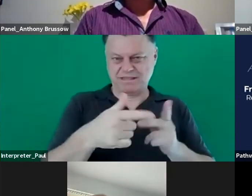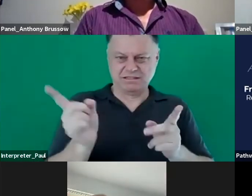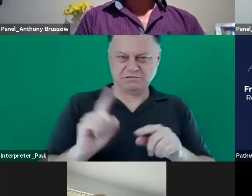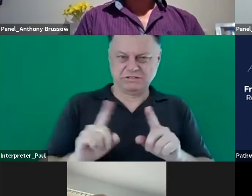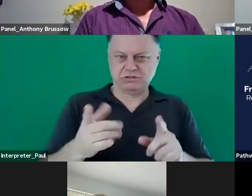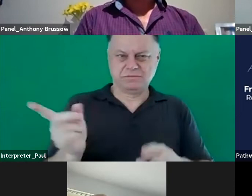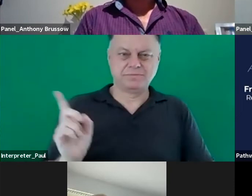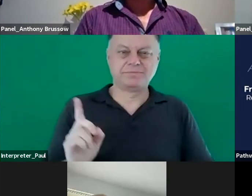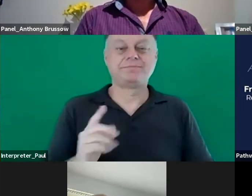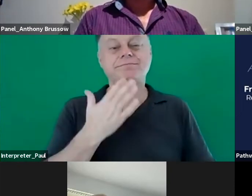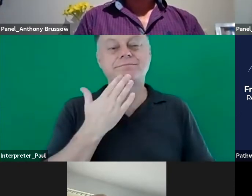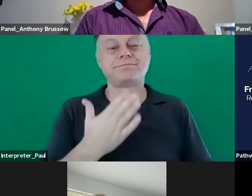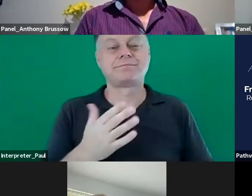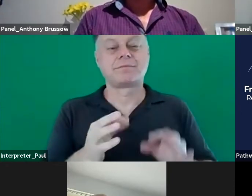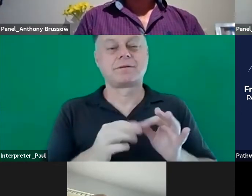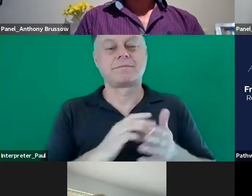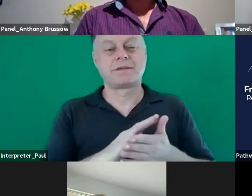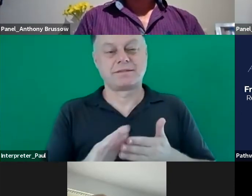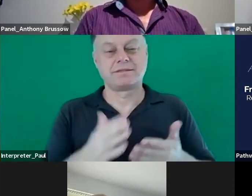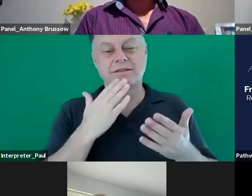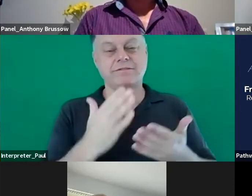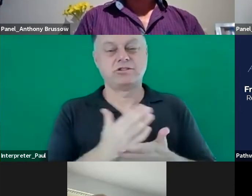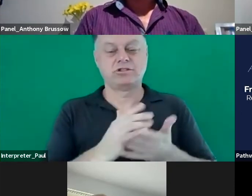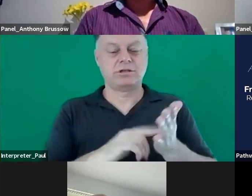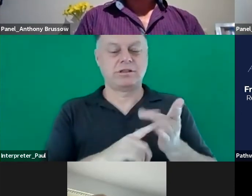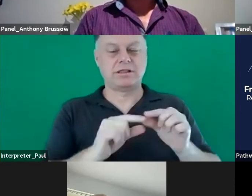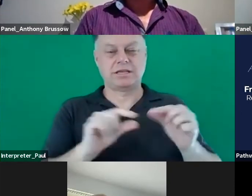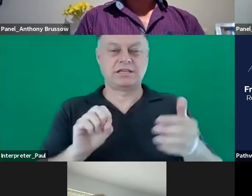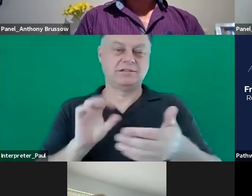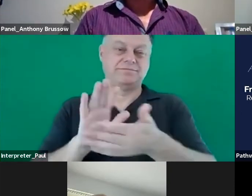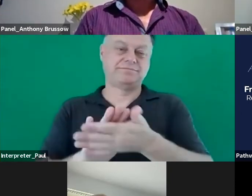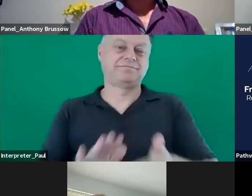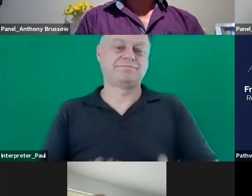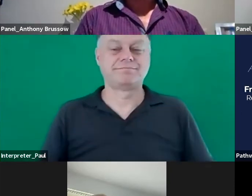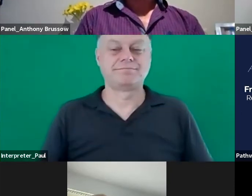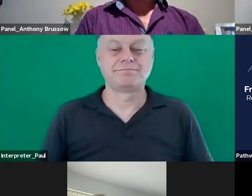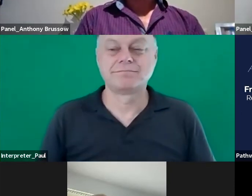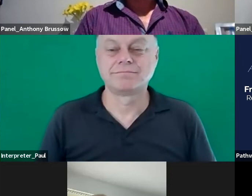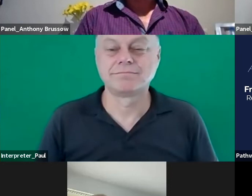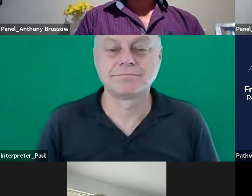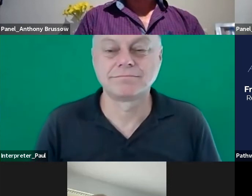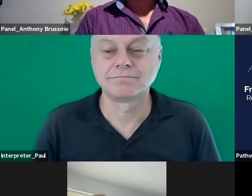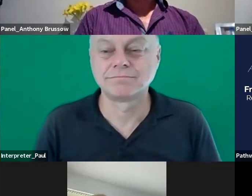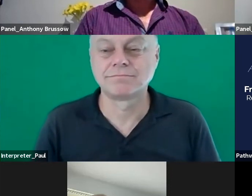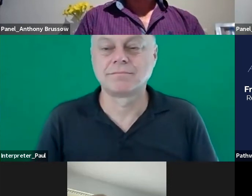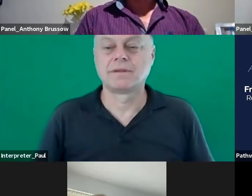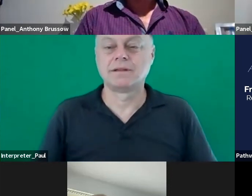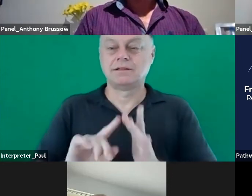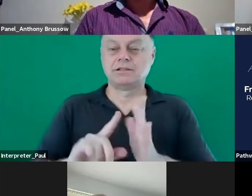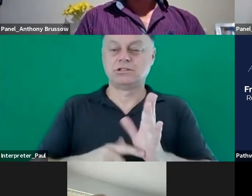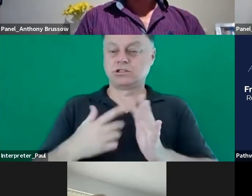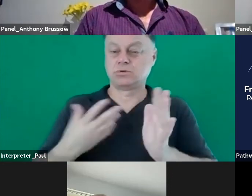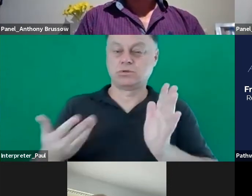thanks so much beth and that's great that you've been able to share a link for us as well um jack did you have anything you'd like to add on